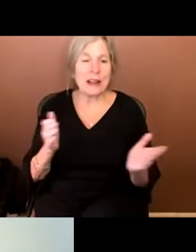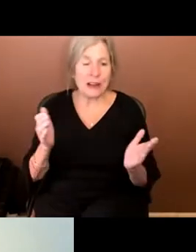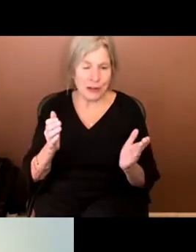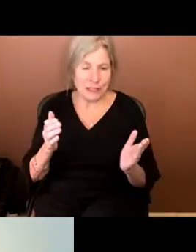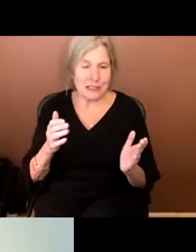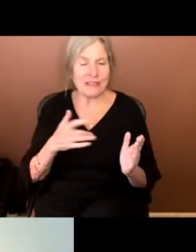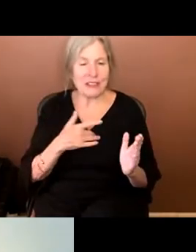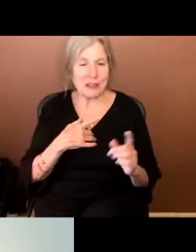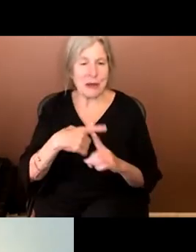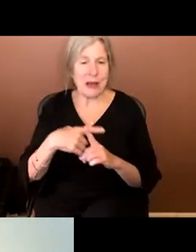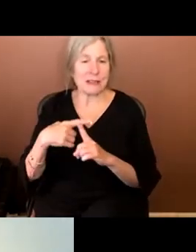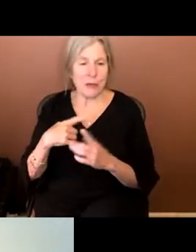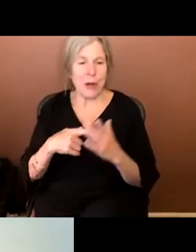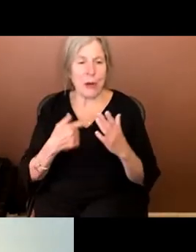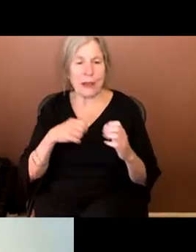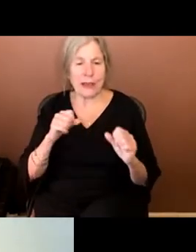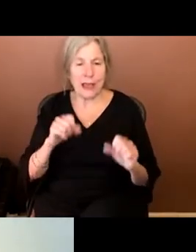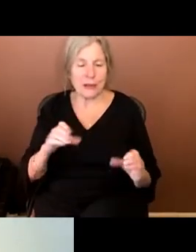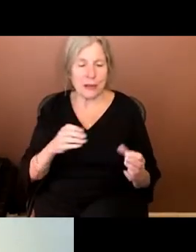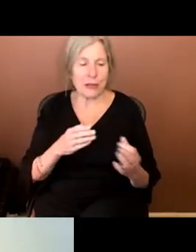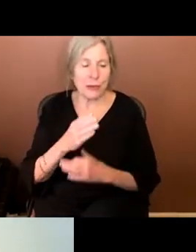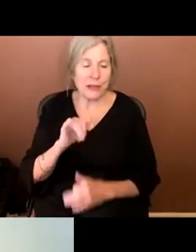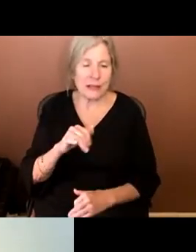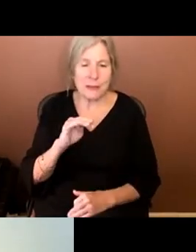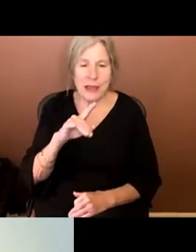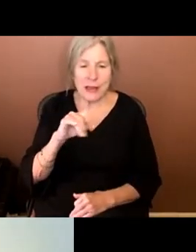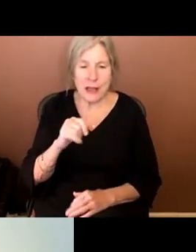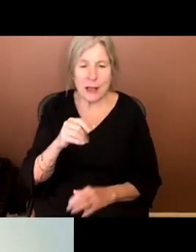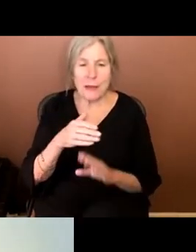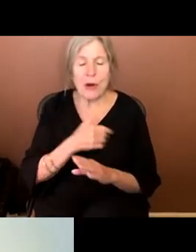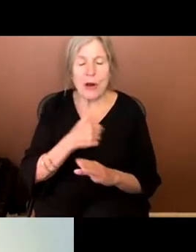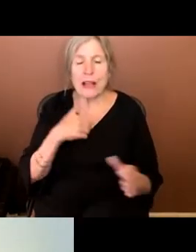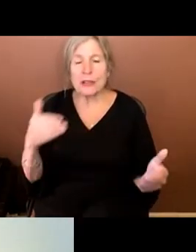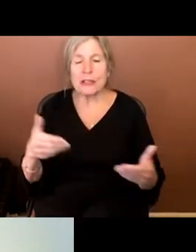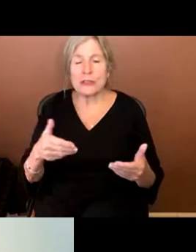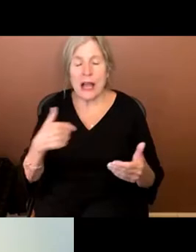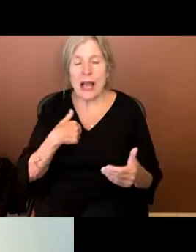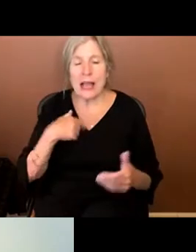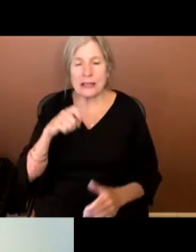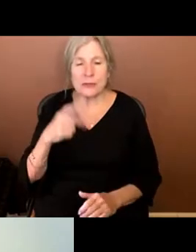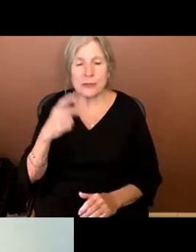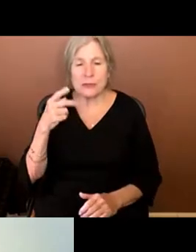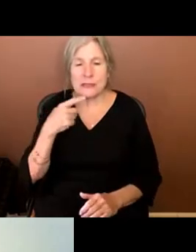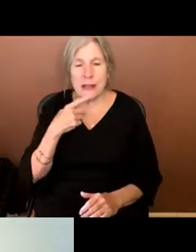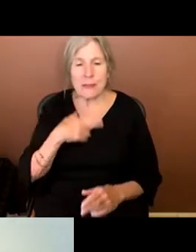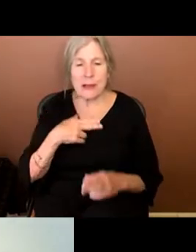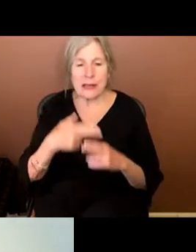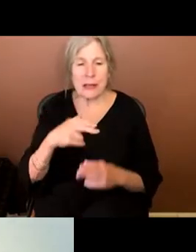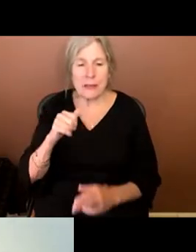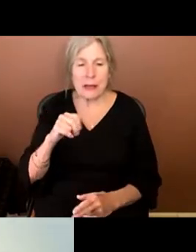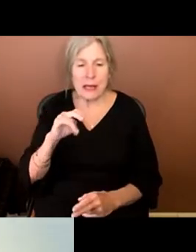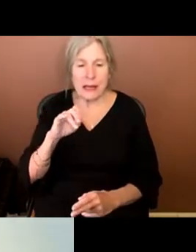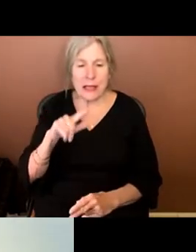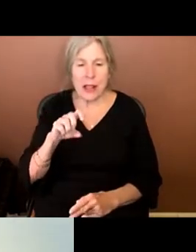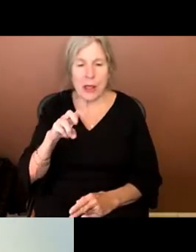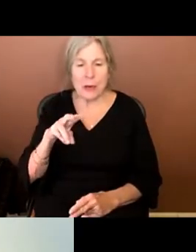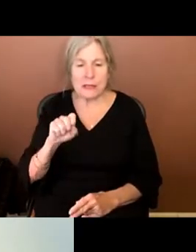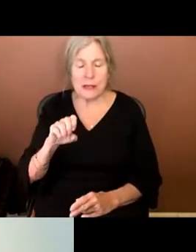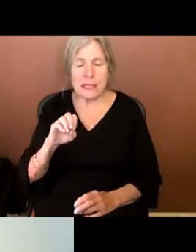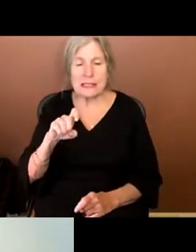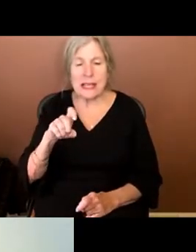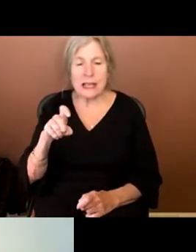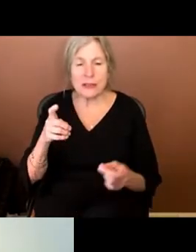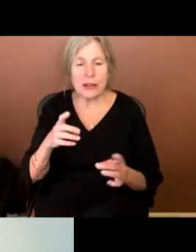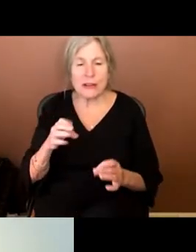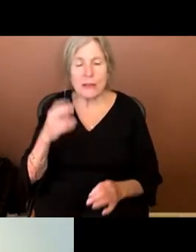can do through this particular medium. Before I go to the introduction, I need to say my name is Anil Lewis. I'm the Executive Director of